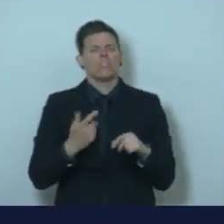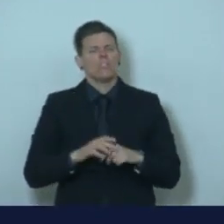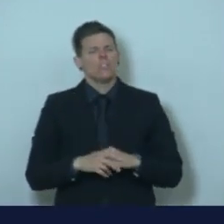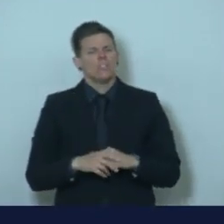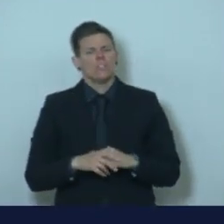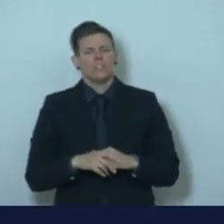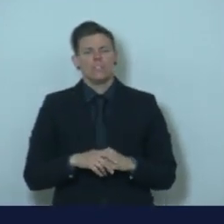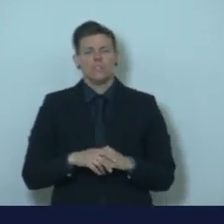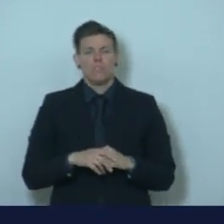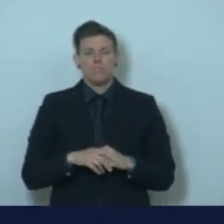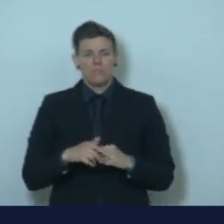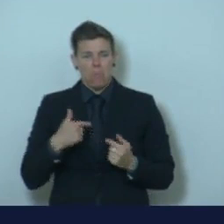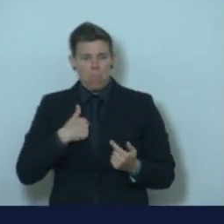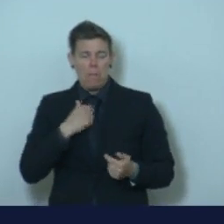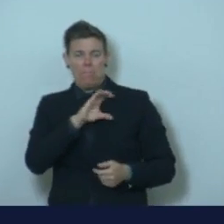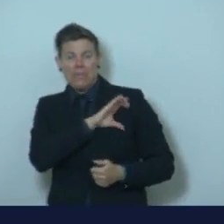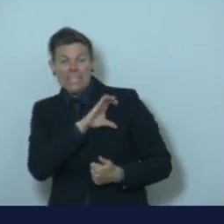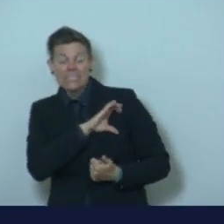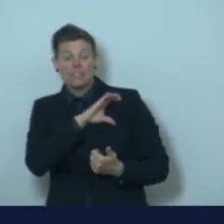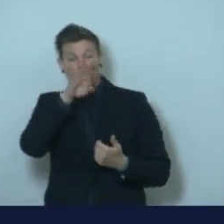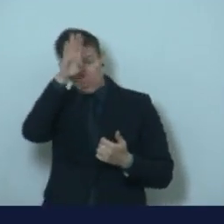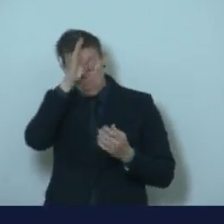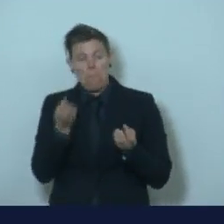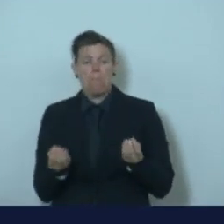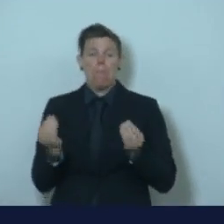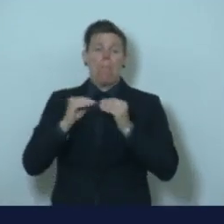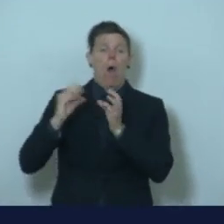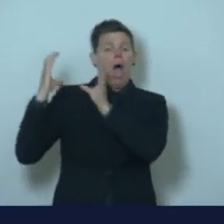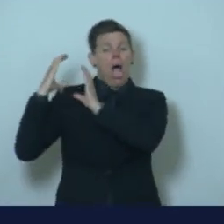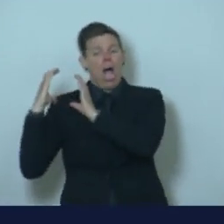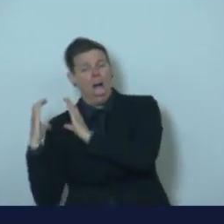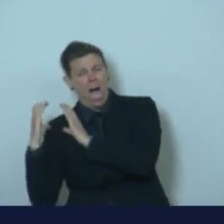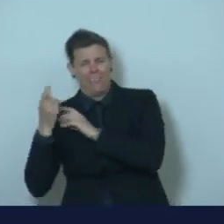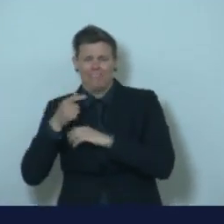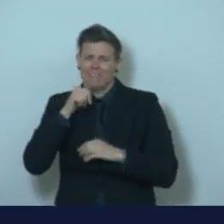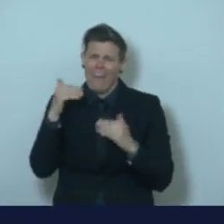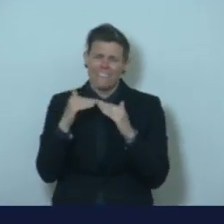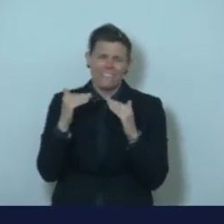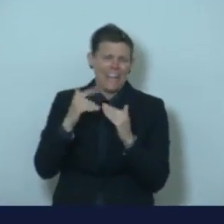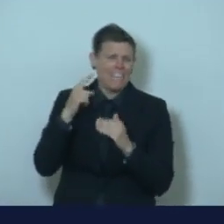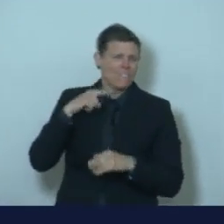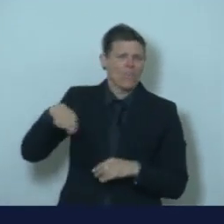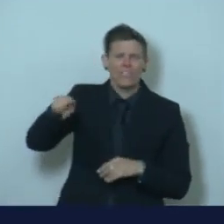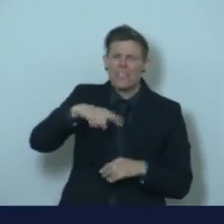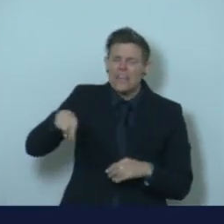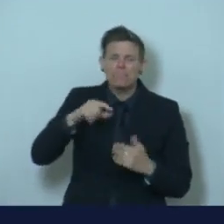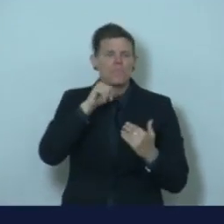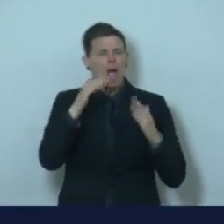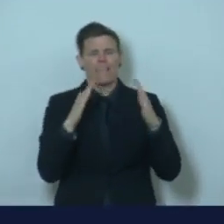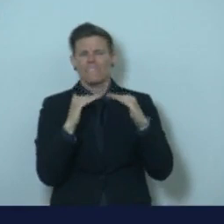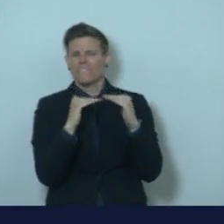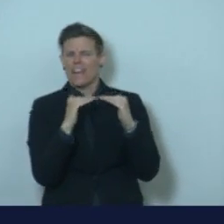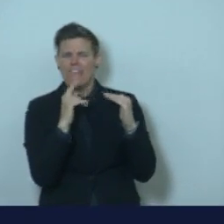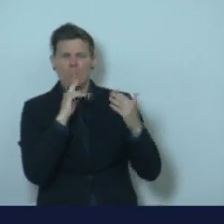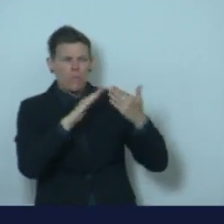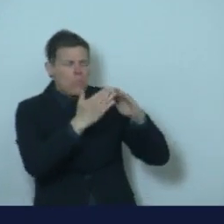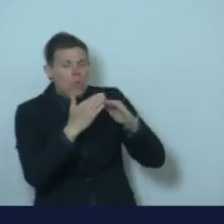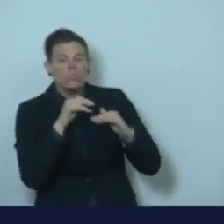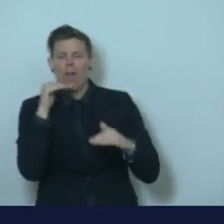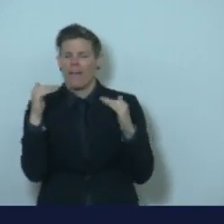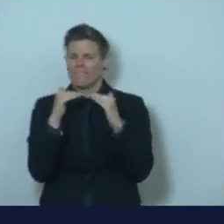responders in ways that I don't think is fair to any of our communities. This really depends on you. However,